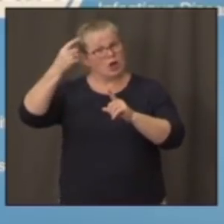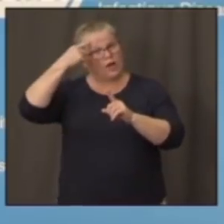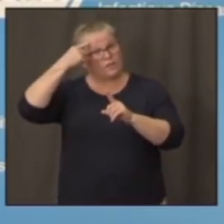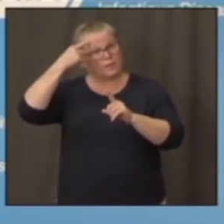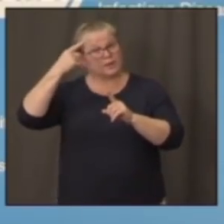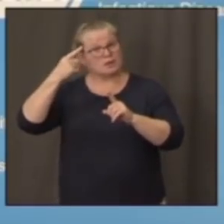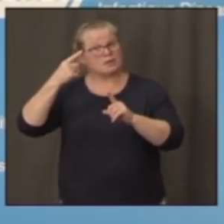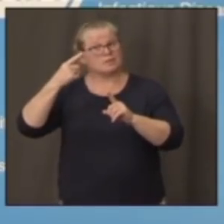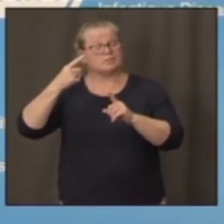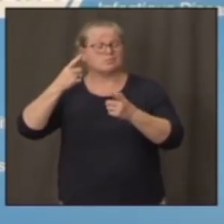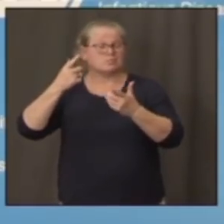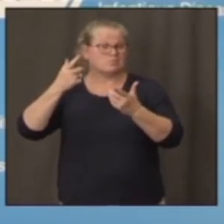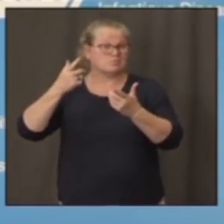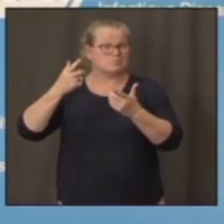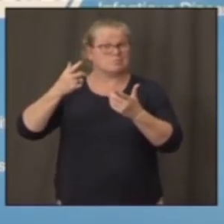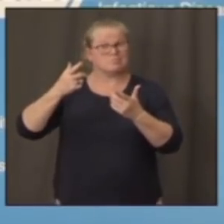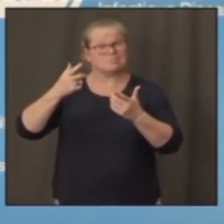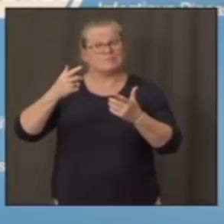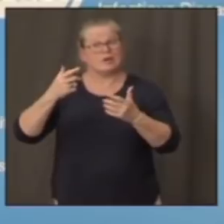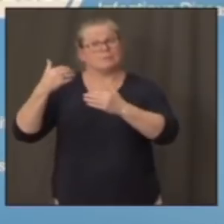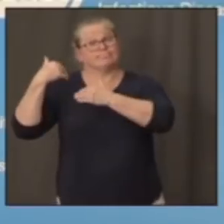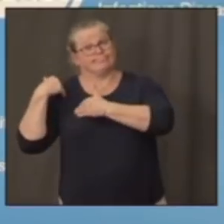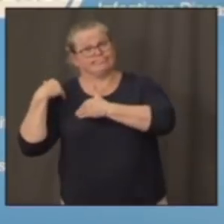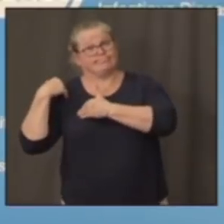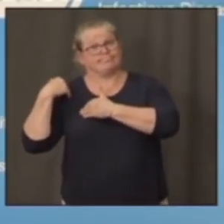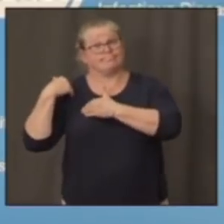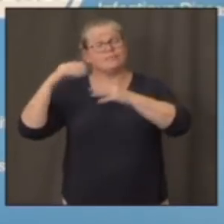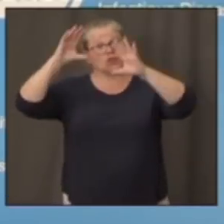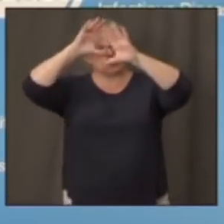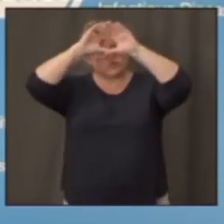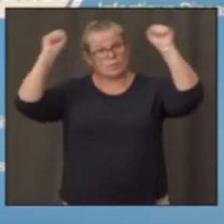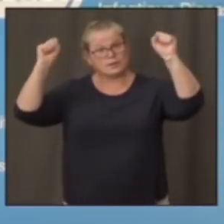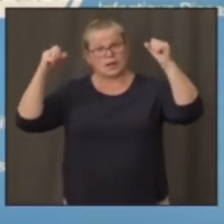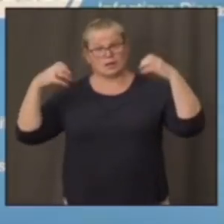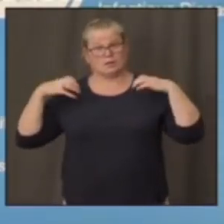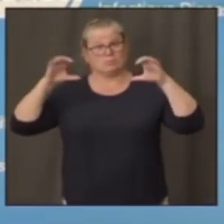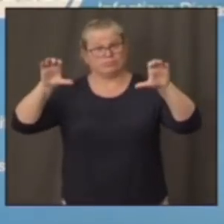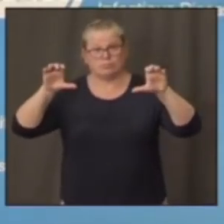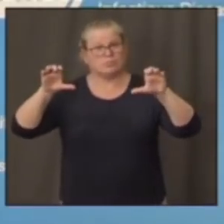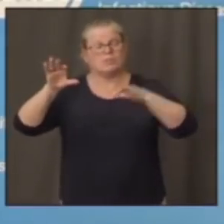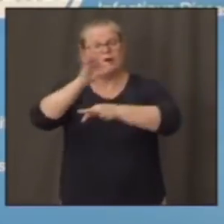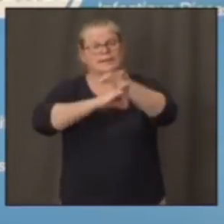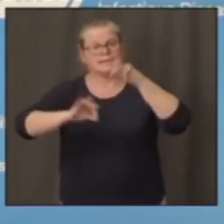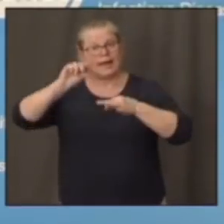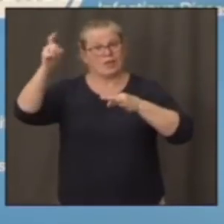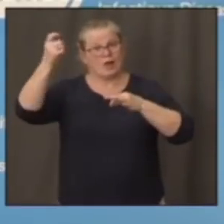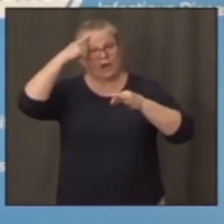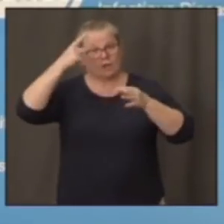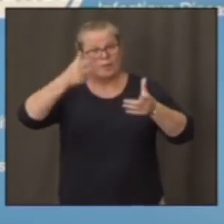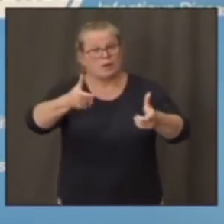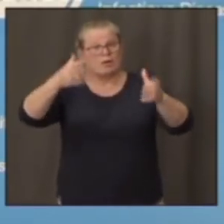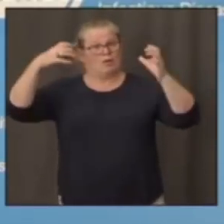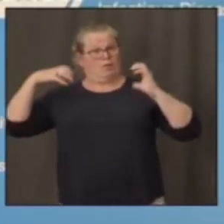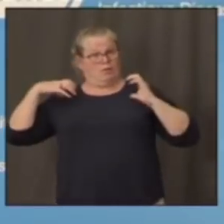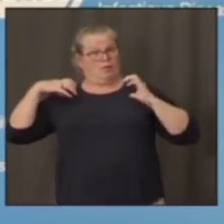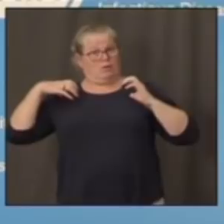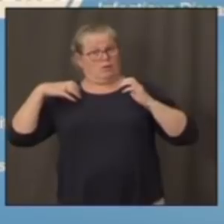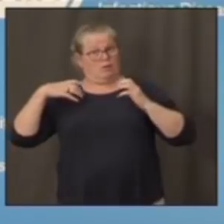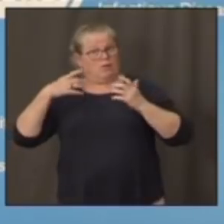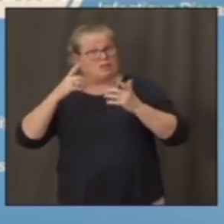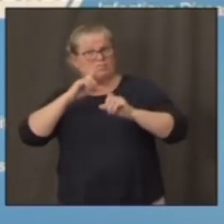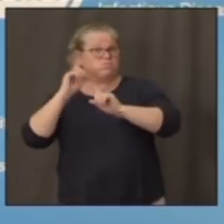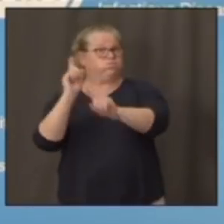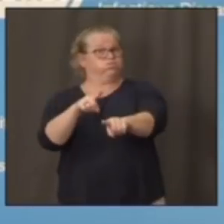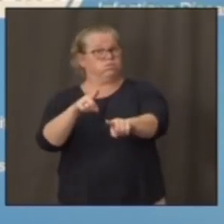again if the metrics justify that? Dr. know, that's really a question that I can't answer. It would be